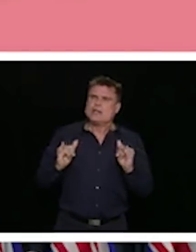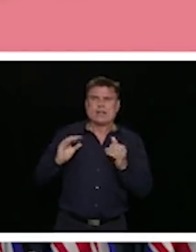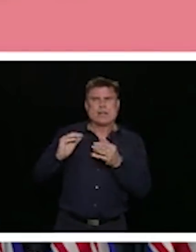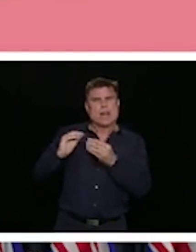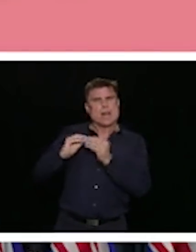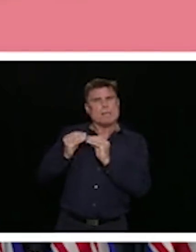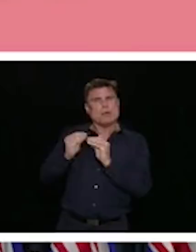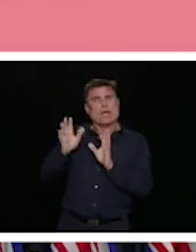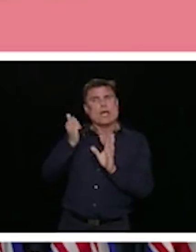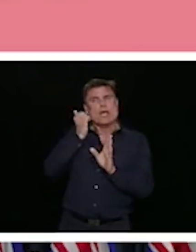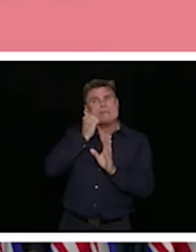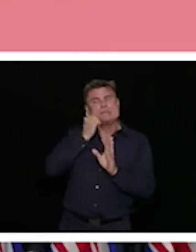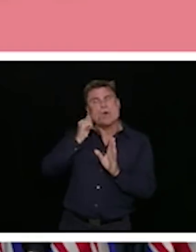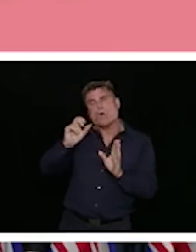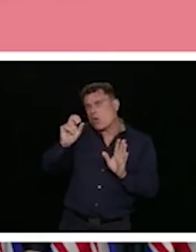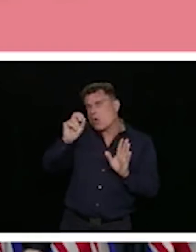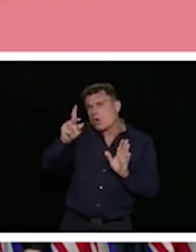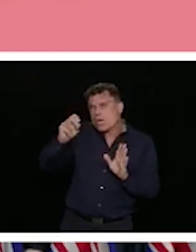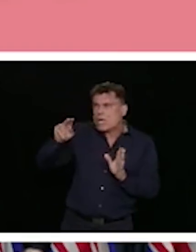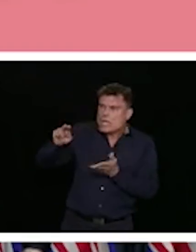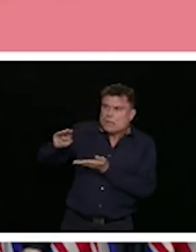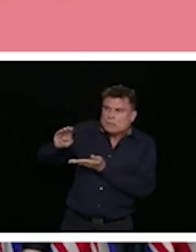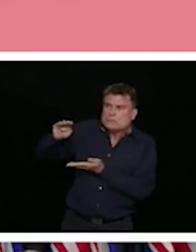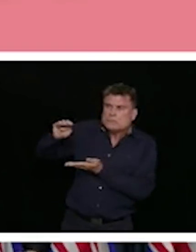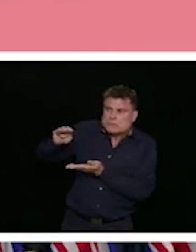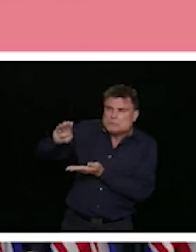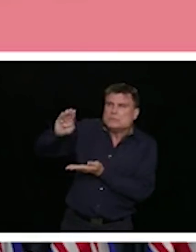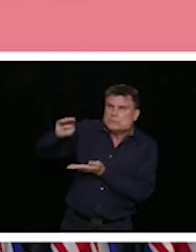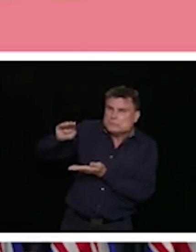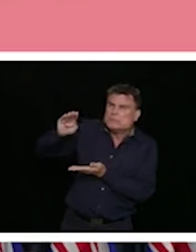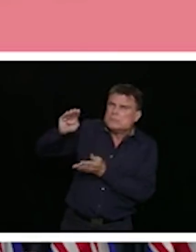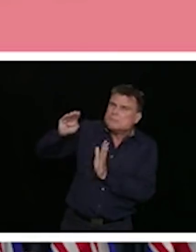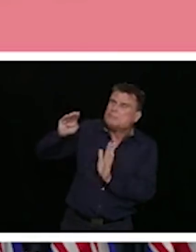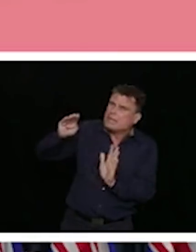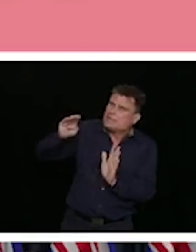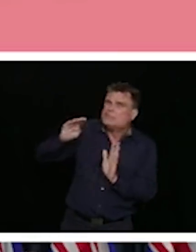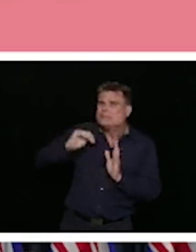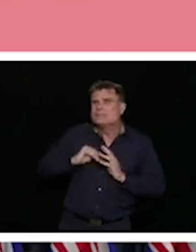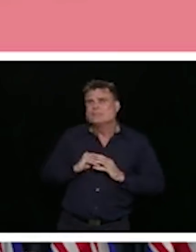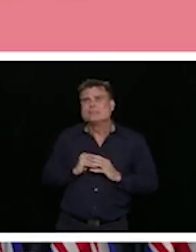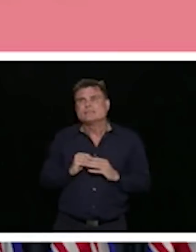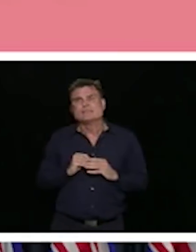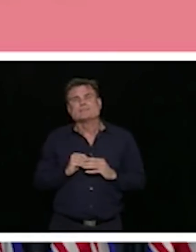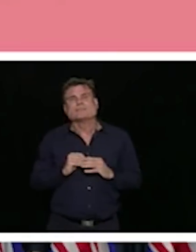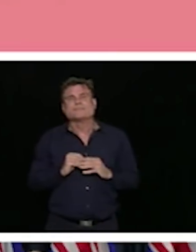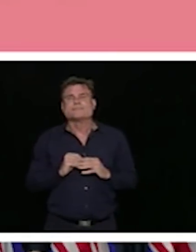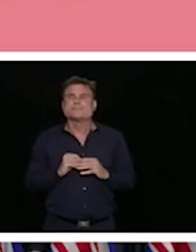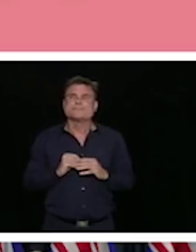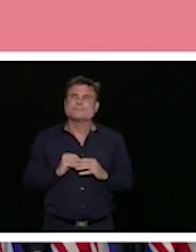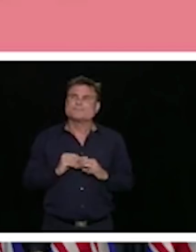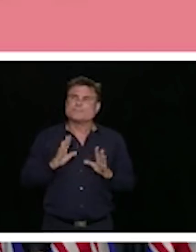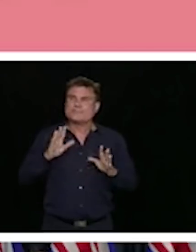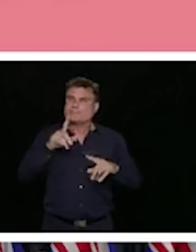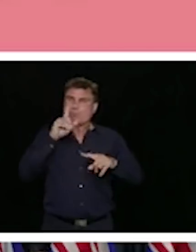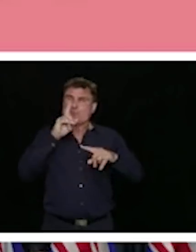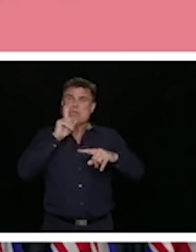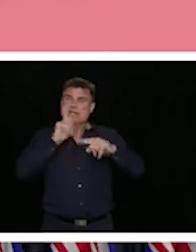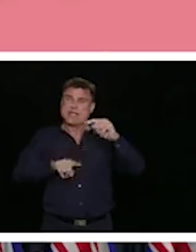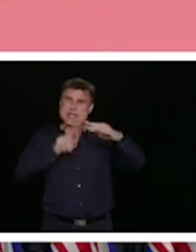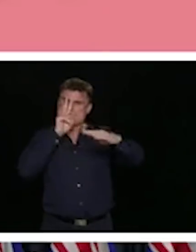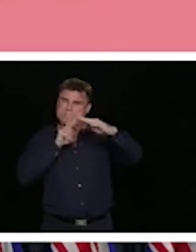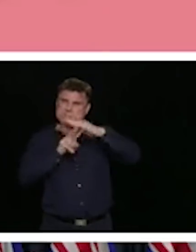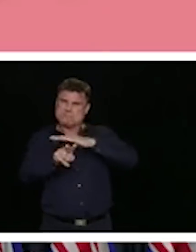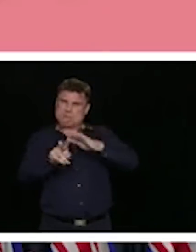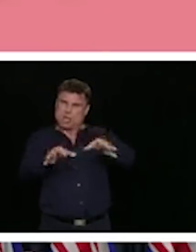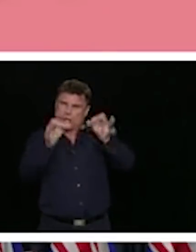we call unstable, which means that the confidence intervals, that sort of pink broad area of is quite wide.